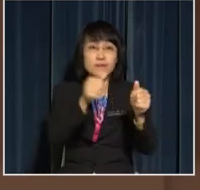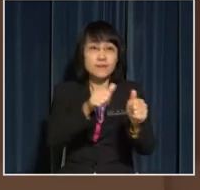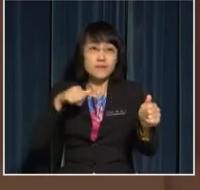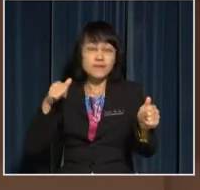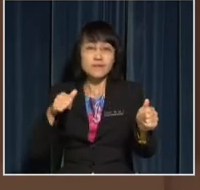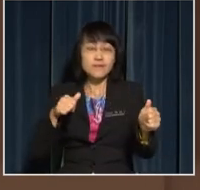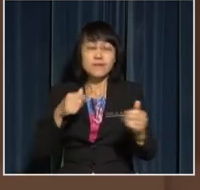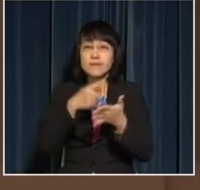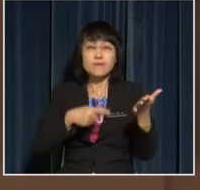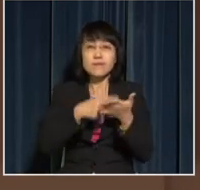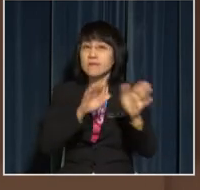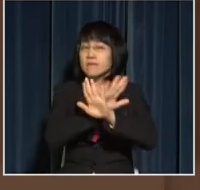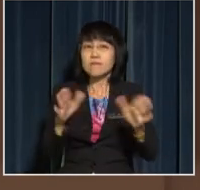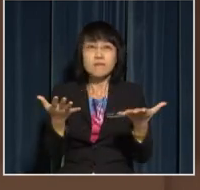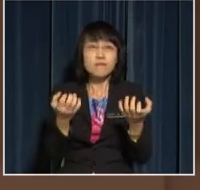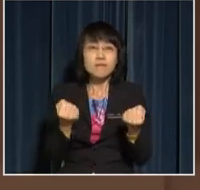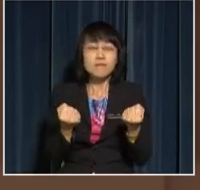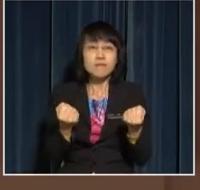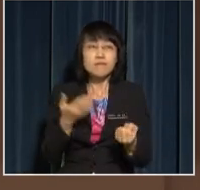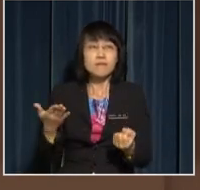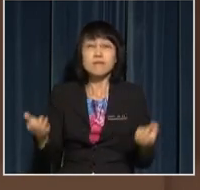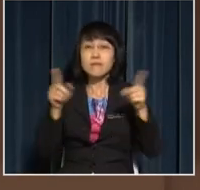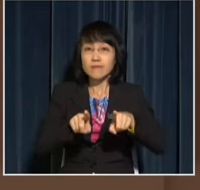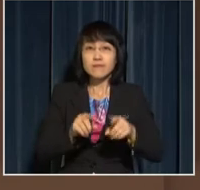avoid any unwanted incidents